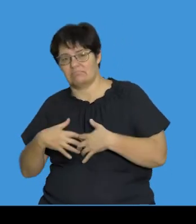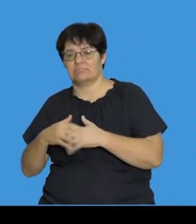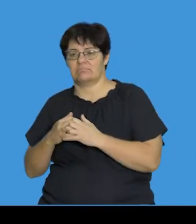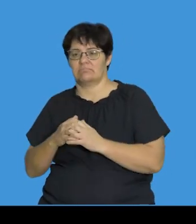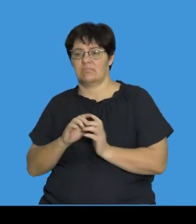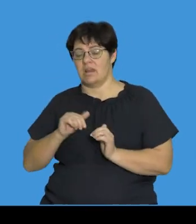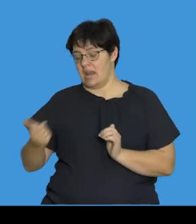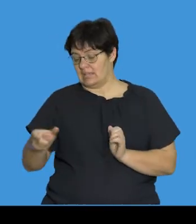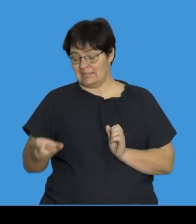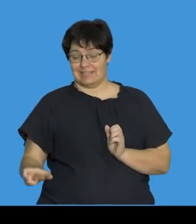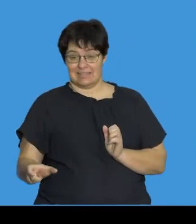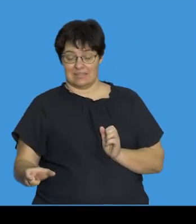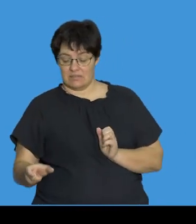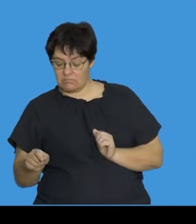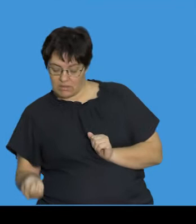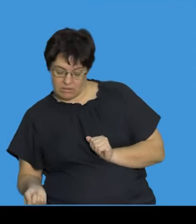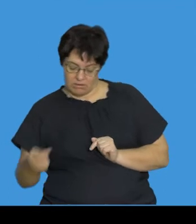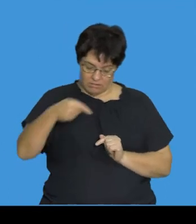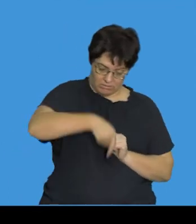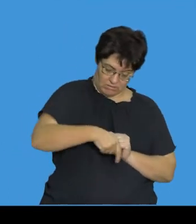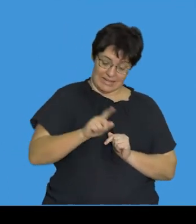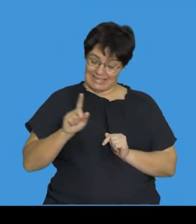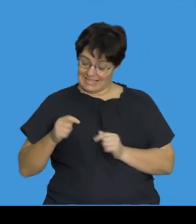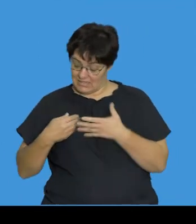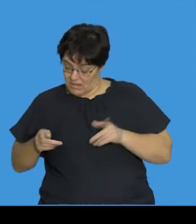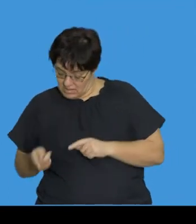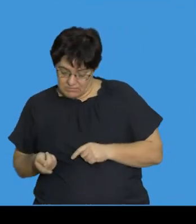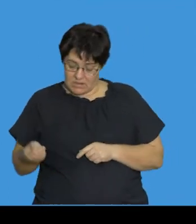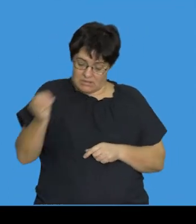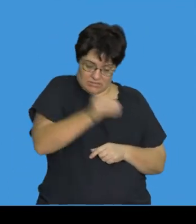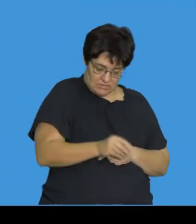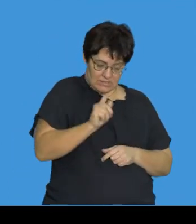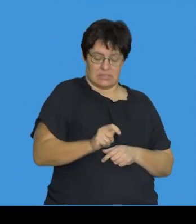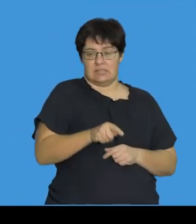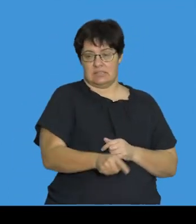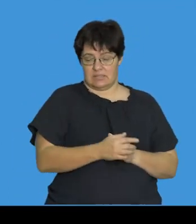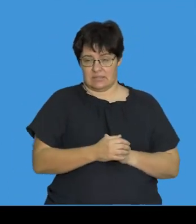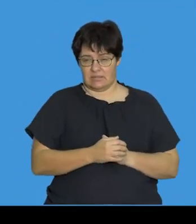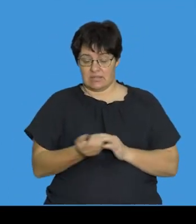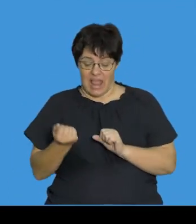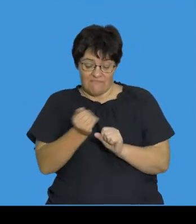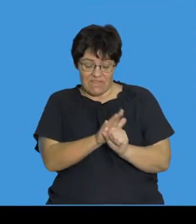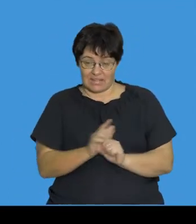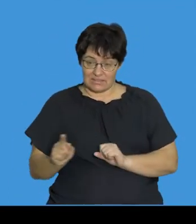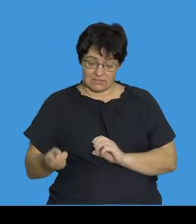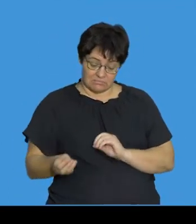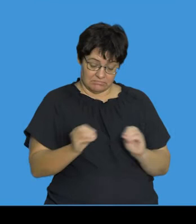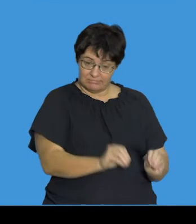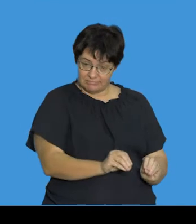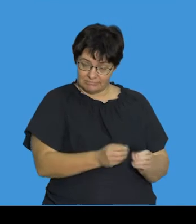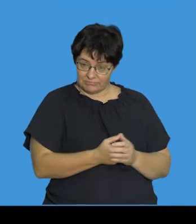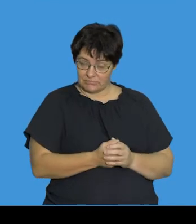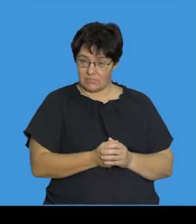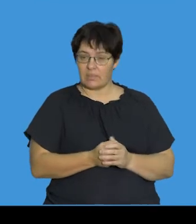codons onto the DNA. So when the effect of that mutation is seen